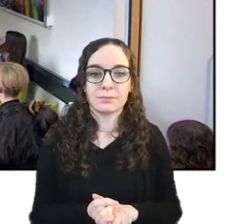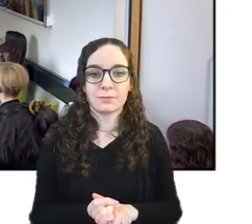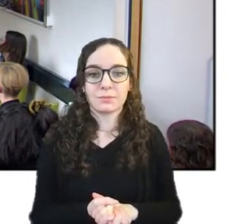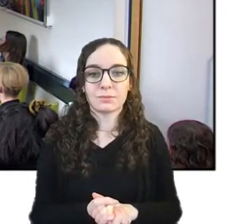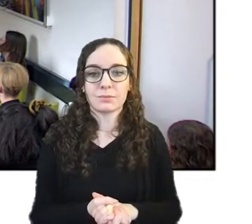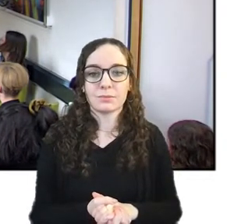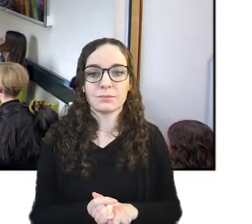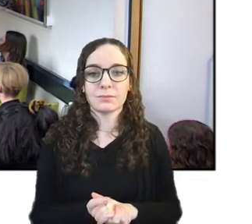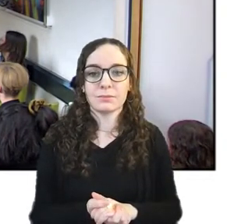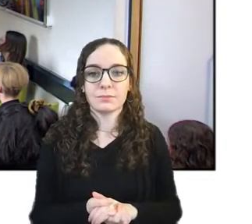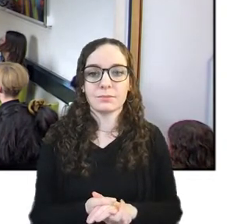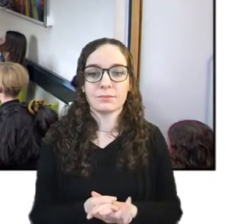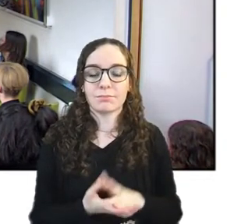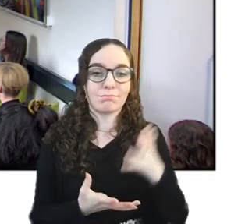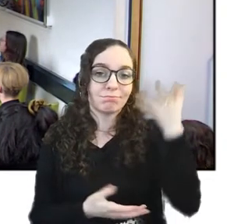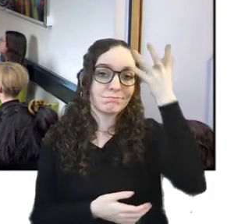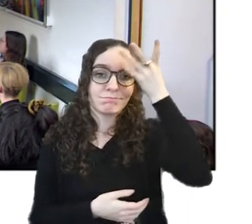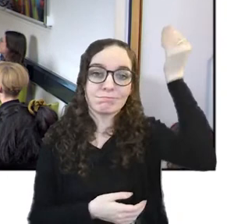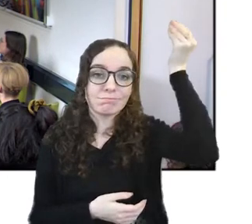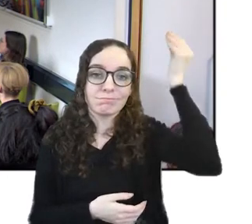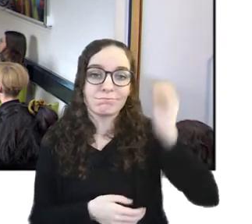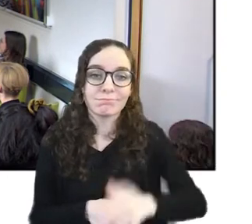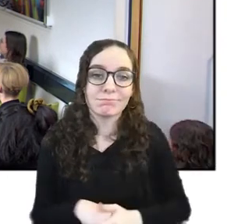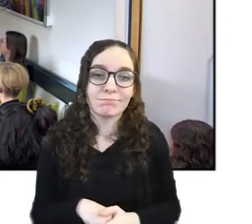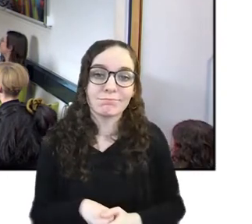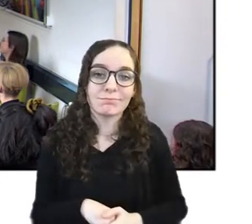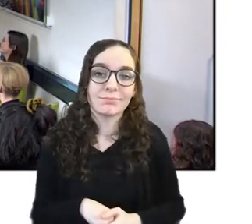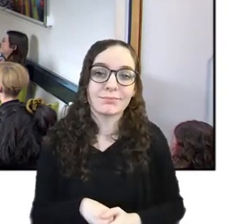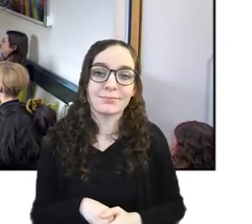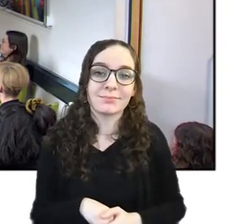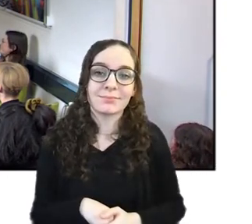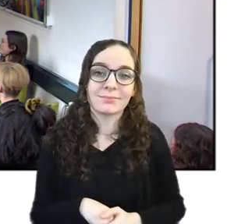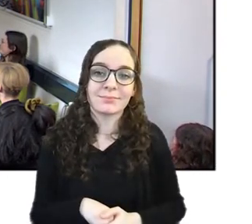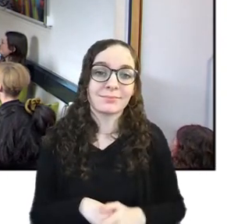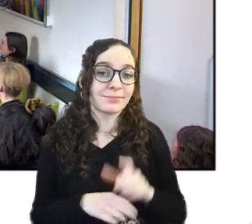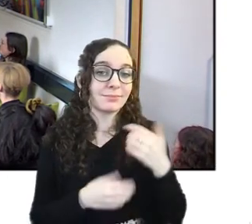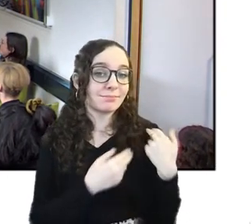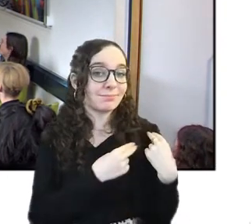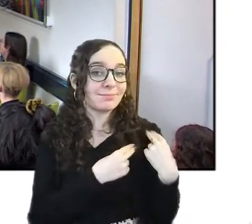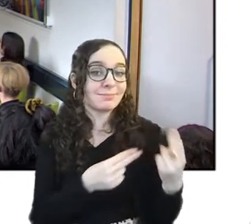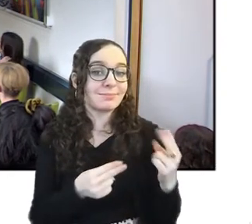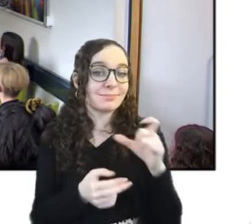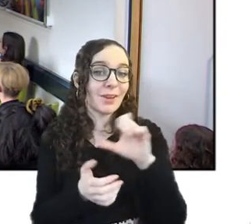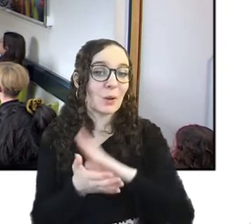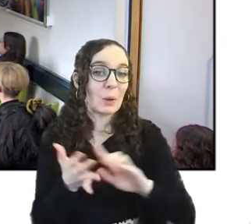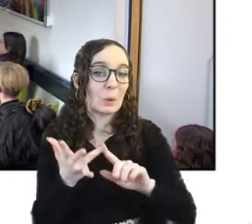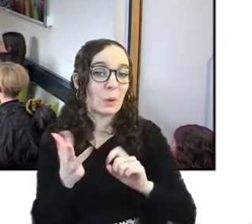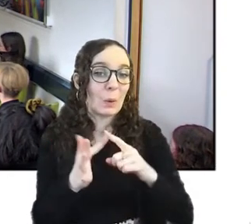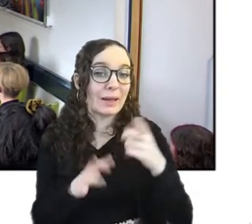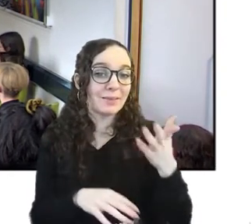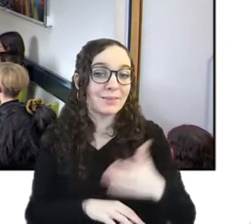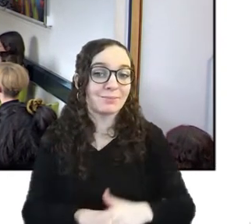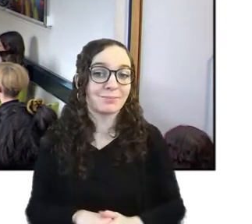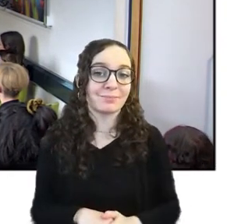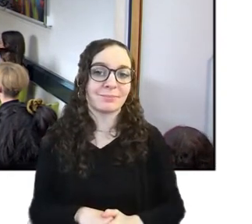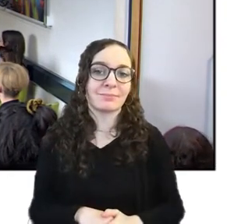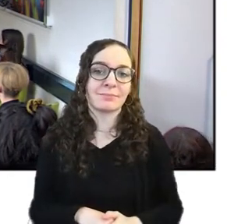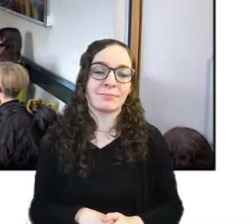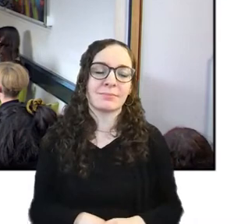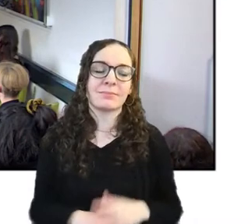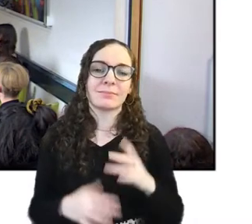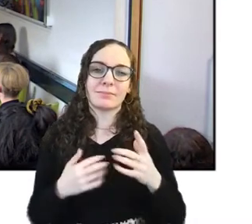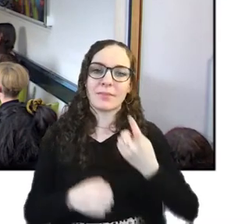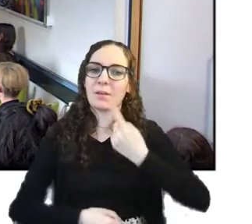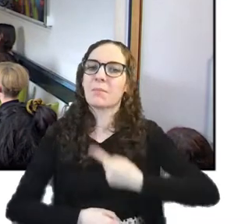um evade me do you have anything else yeah okay um i guess i've gone through this process like